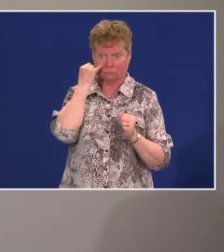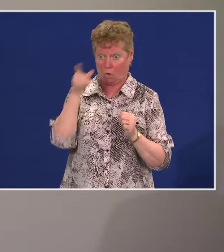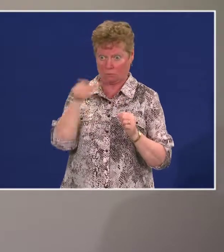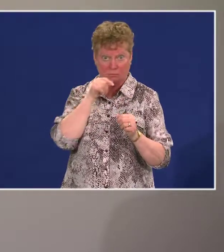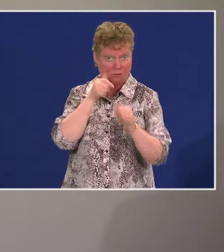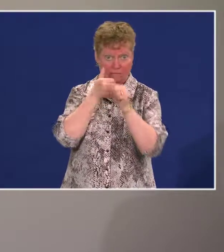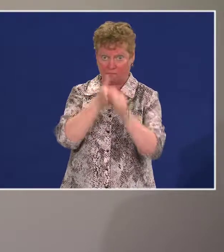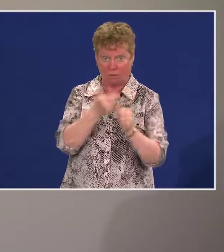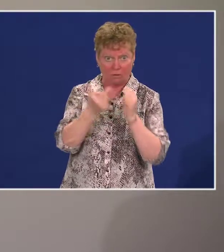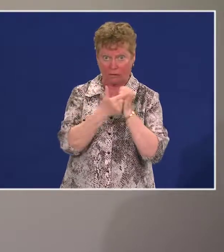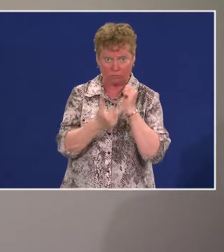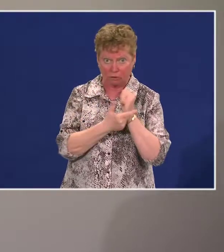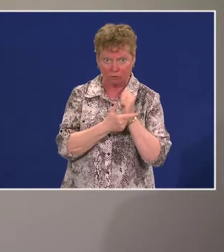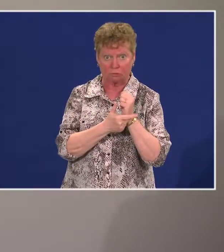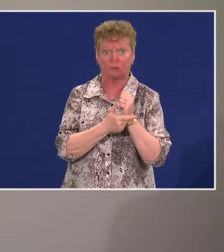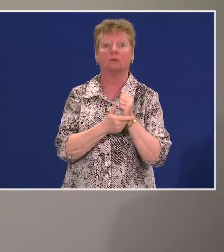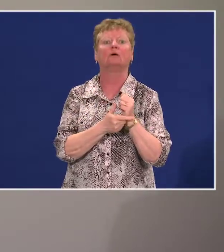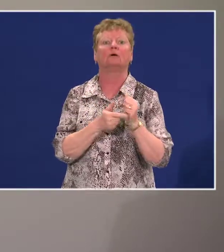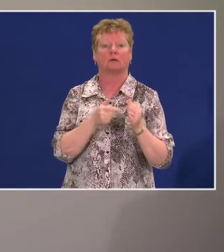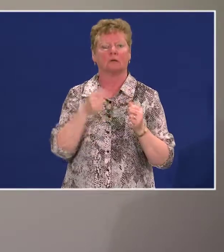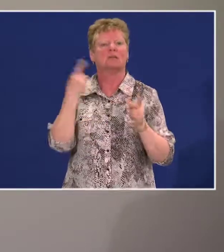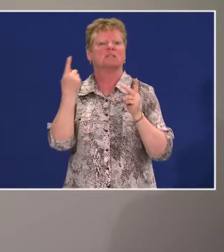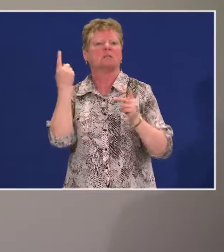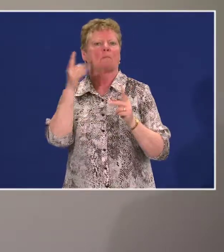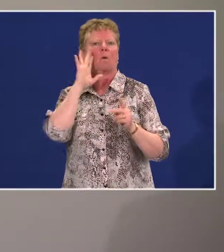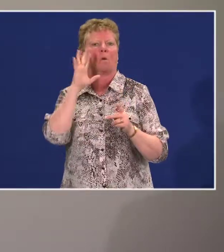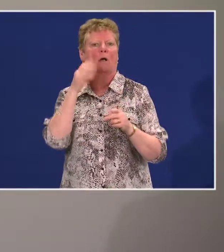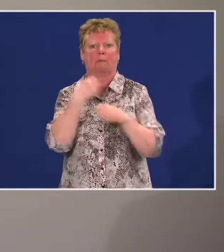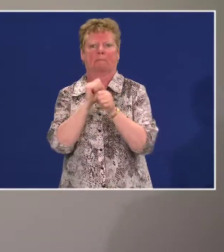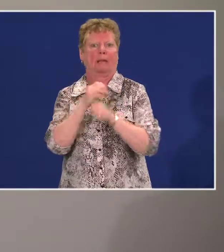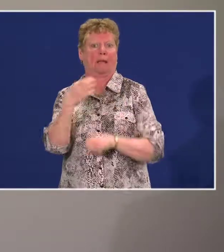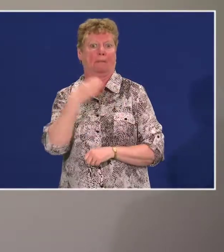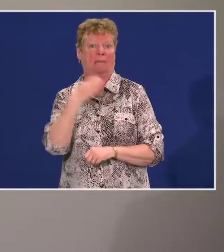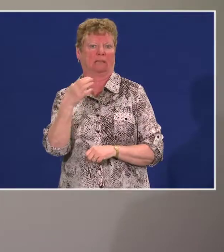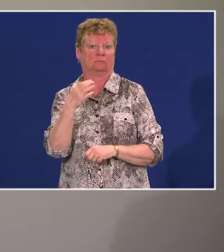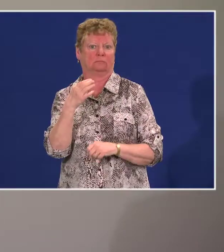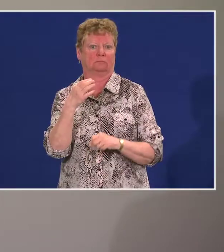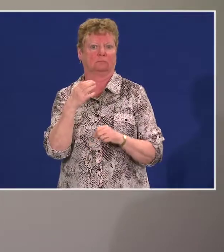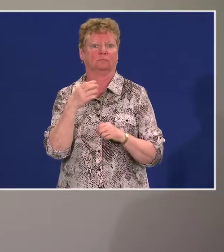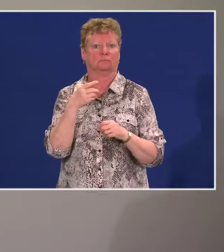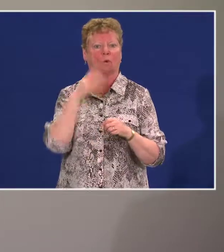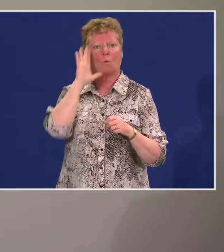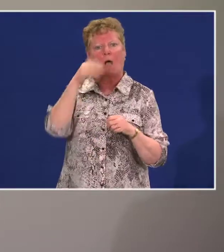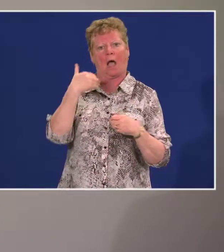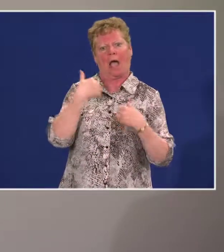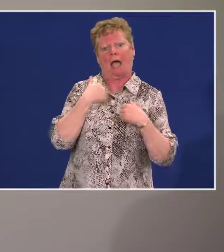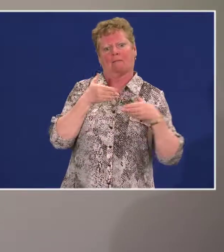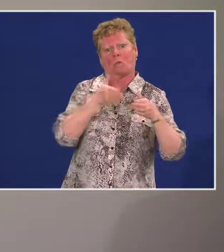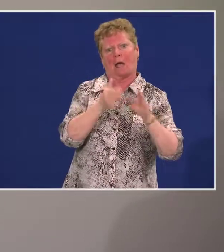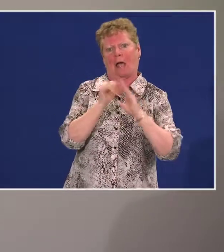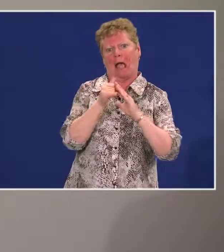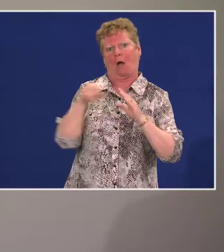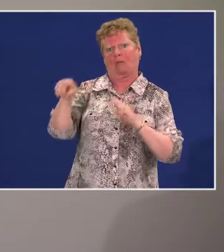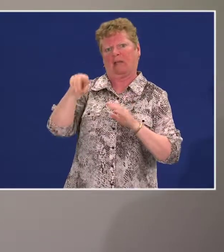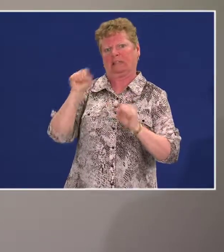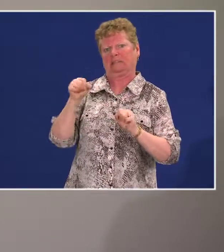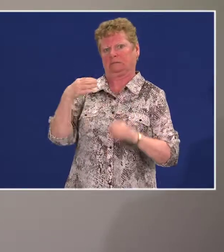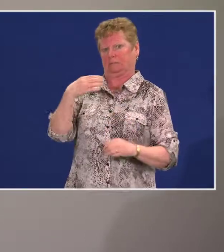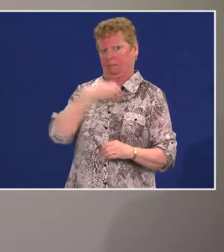There would be a complaint mechanism, so there would be a way for people to complain about that business.